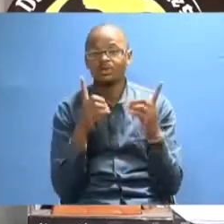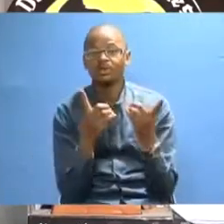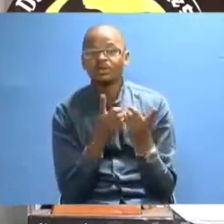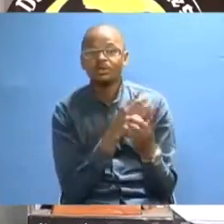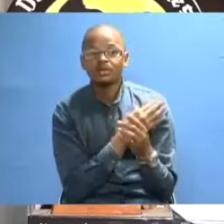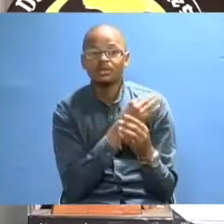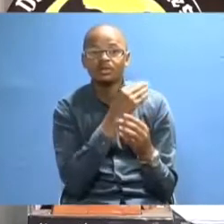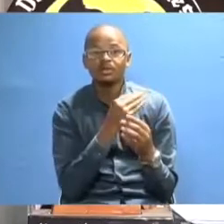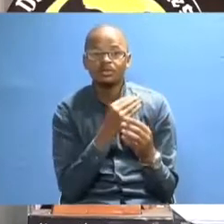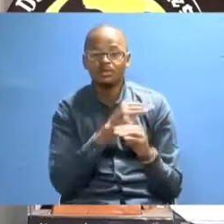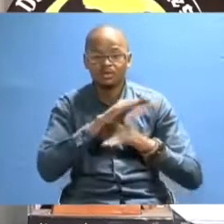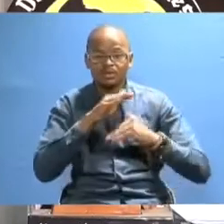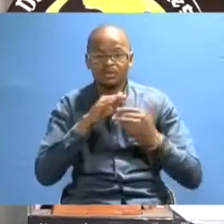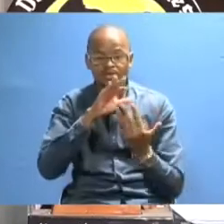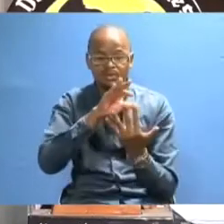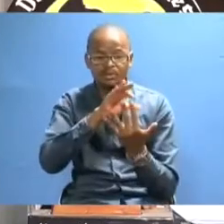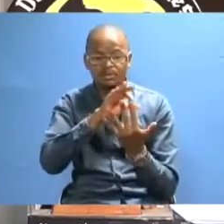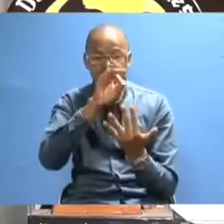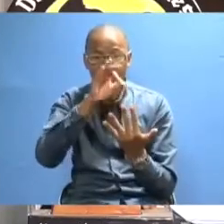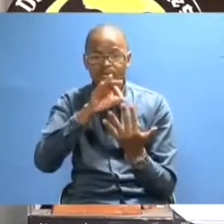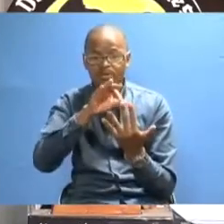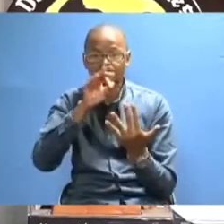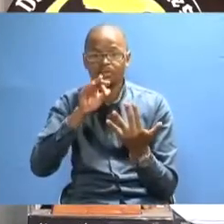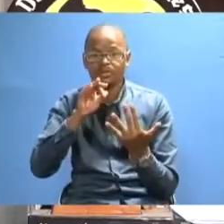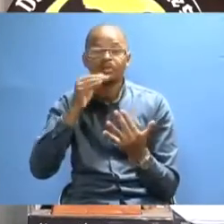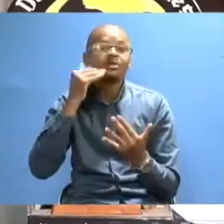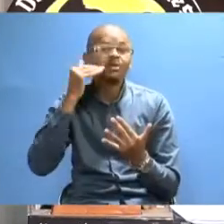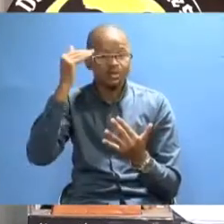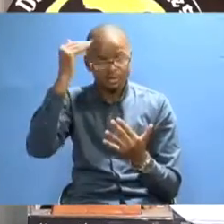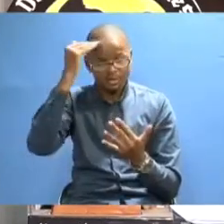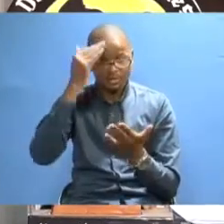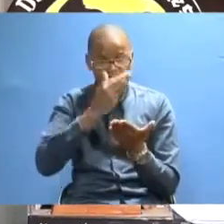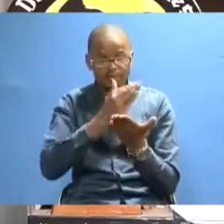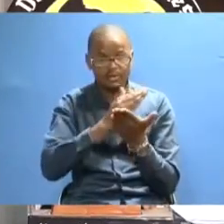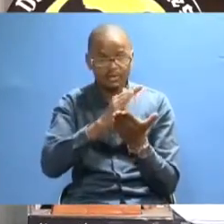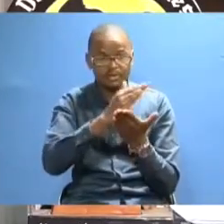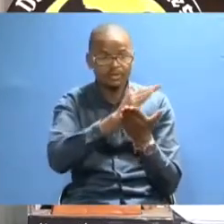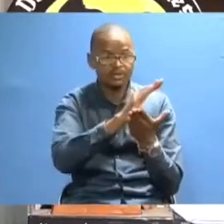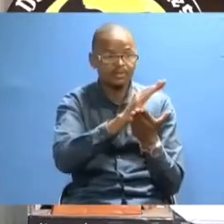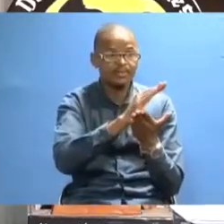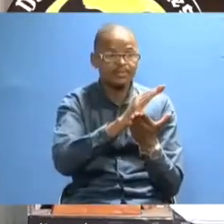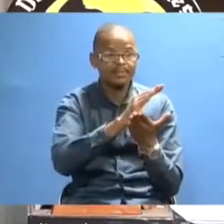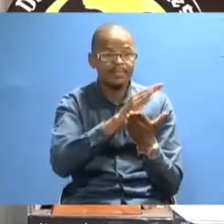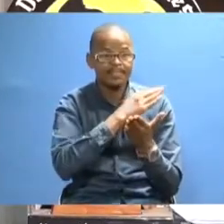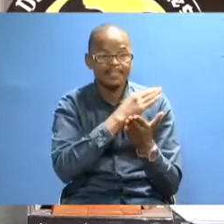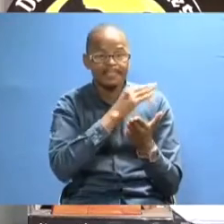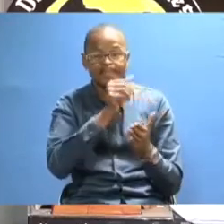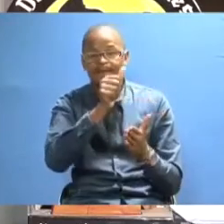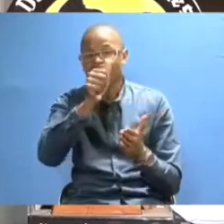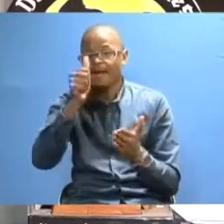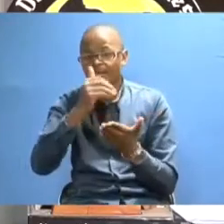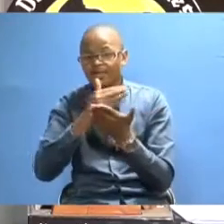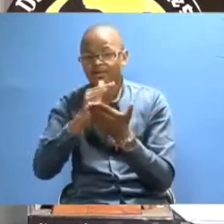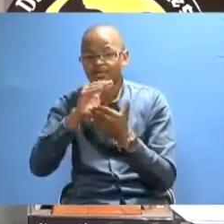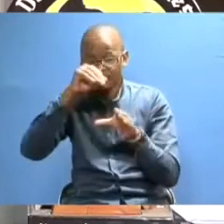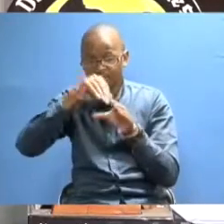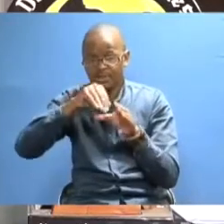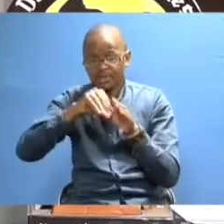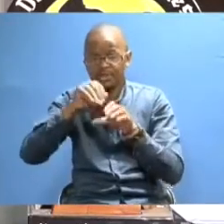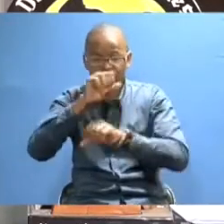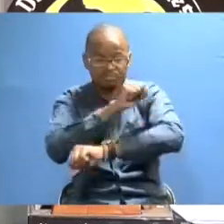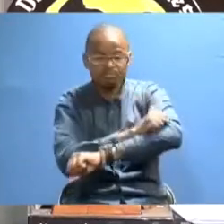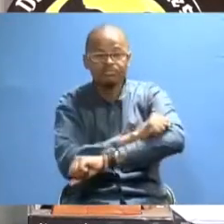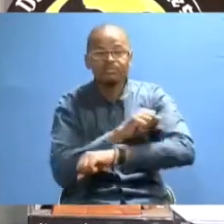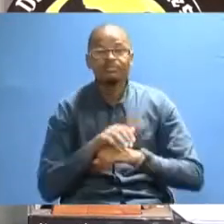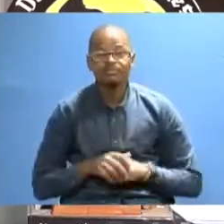departments and all appointed heads of sections, examination sections and other sections within the